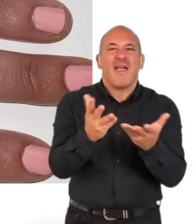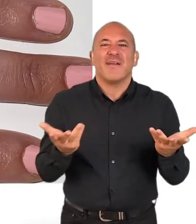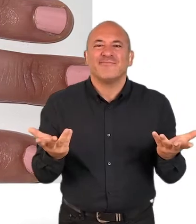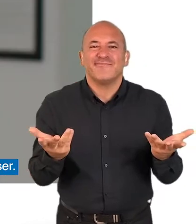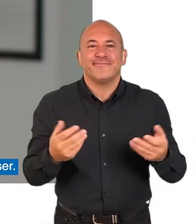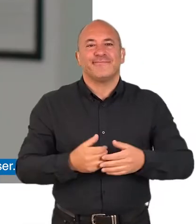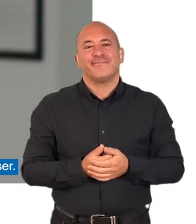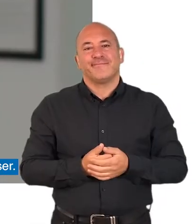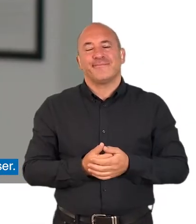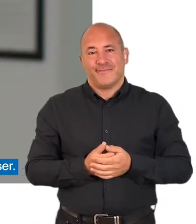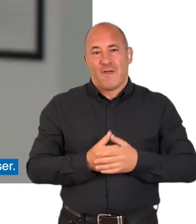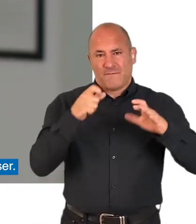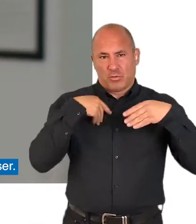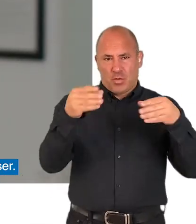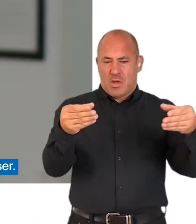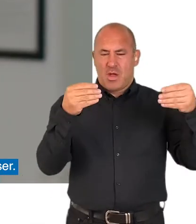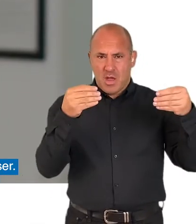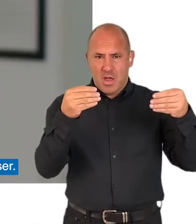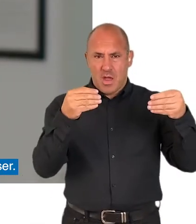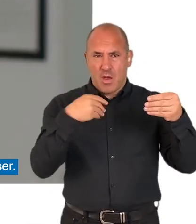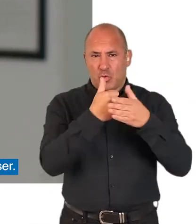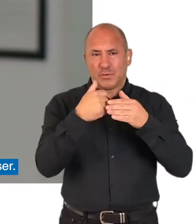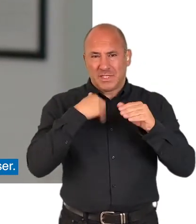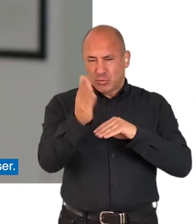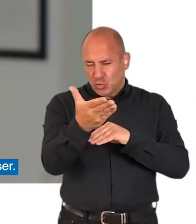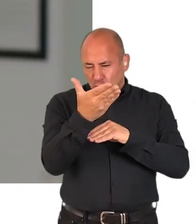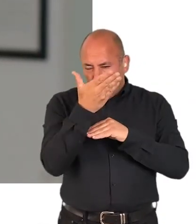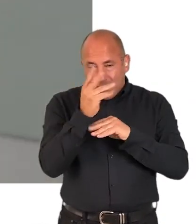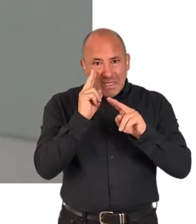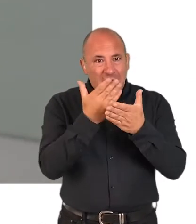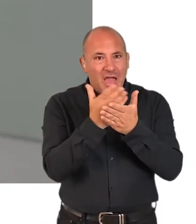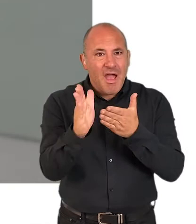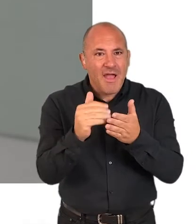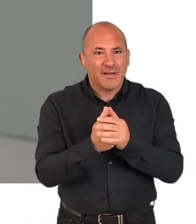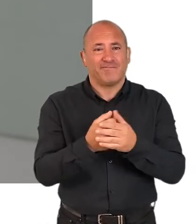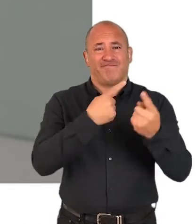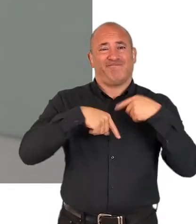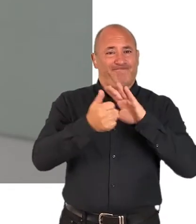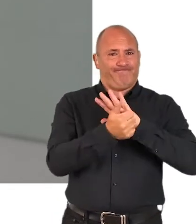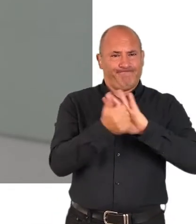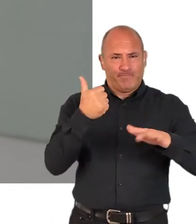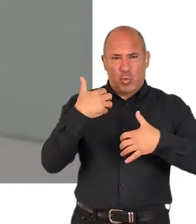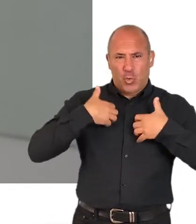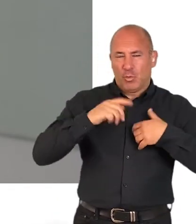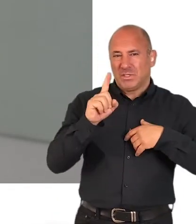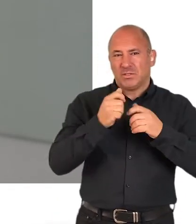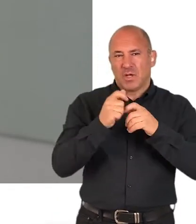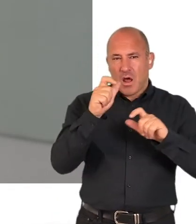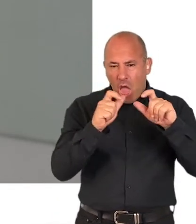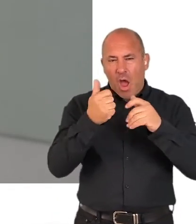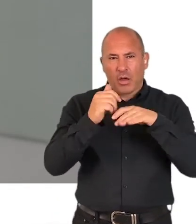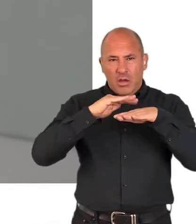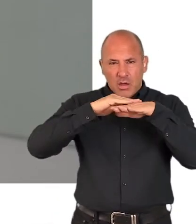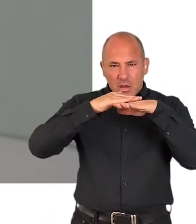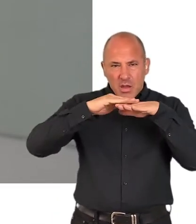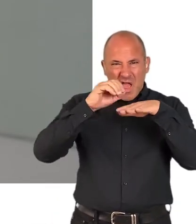image. When we're viewing the photo, we can zoom in to see it closer. As dermatologists, we're interested in colours,